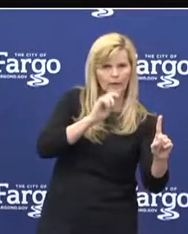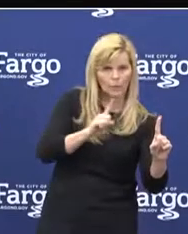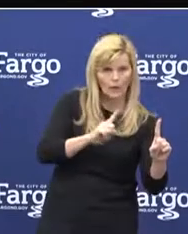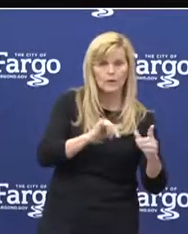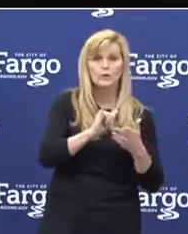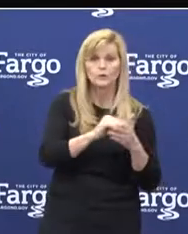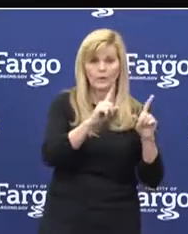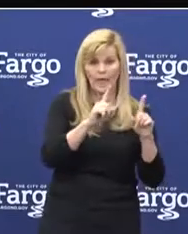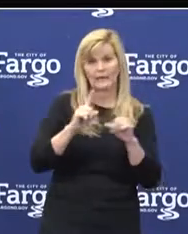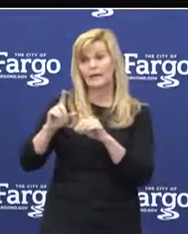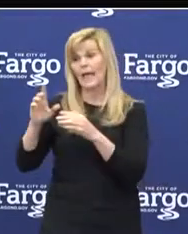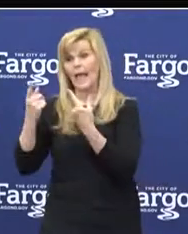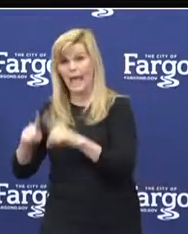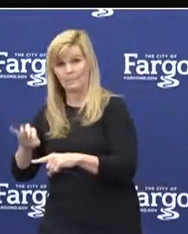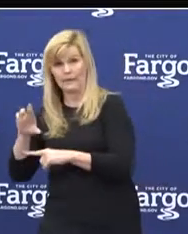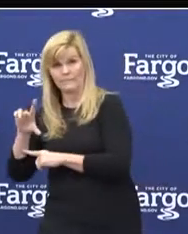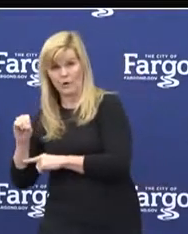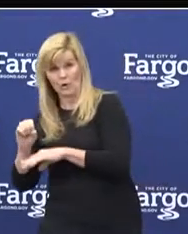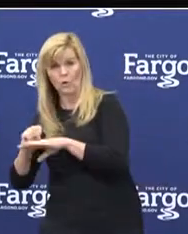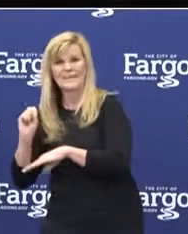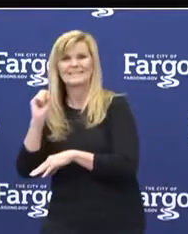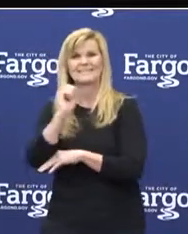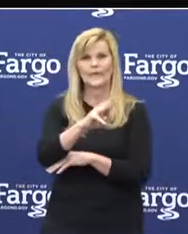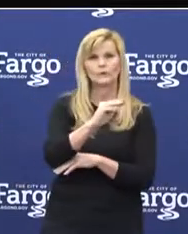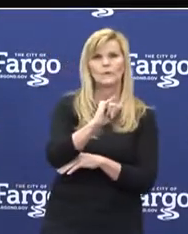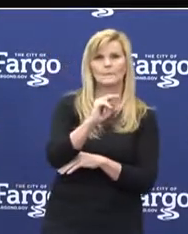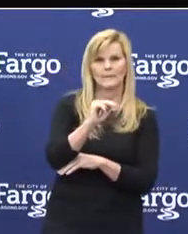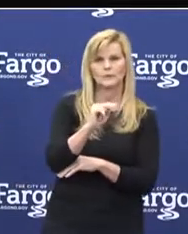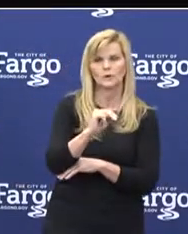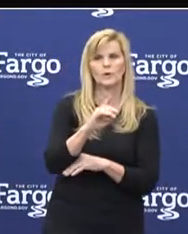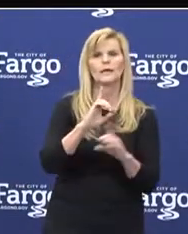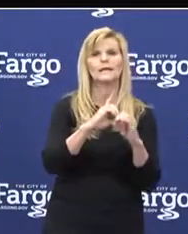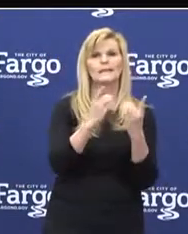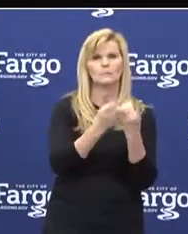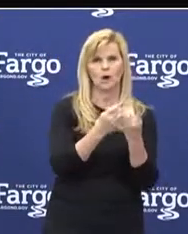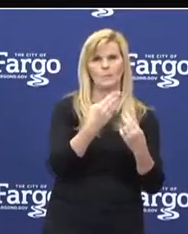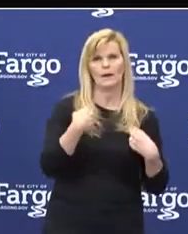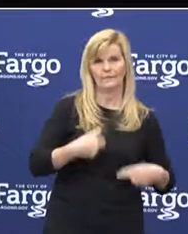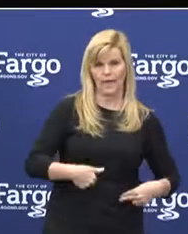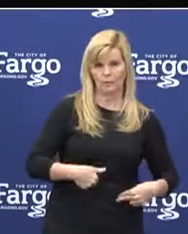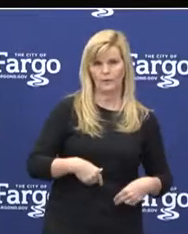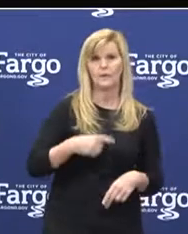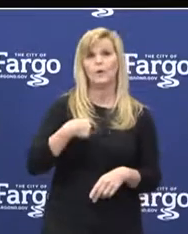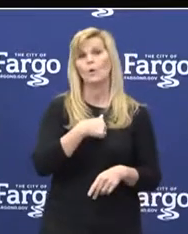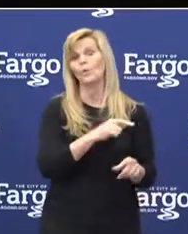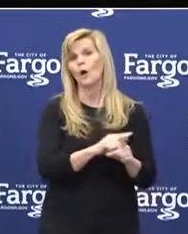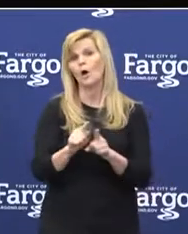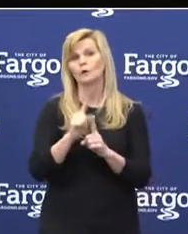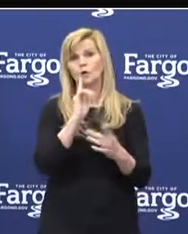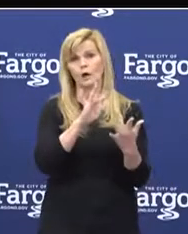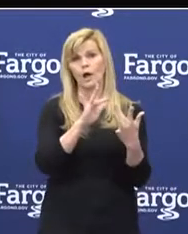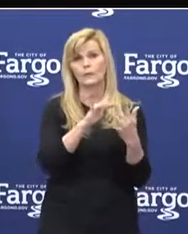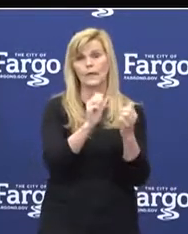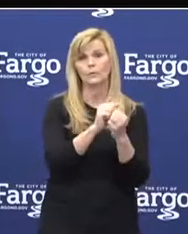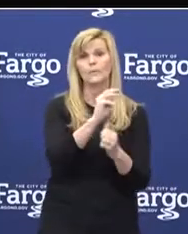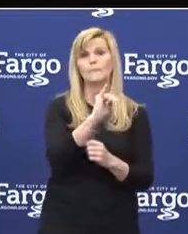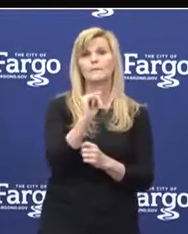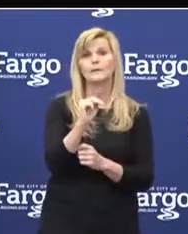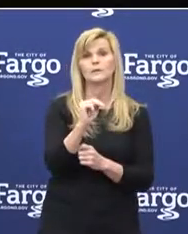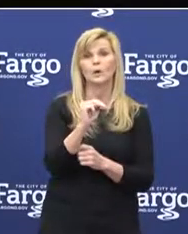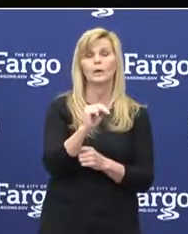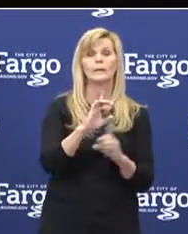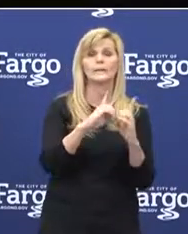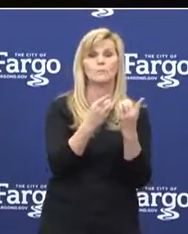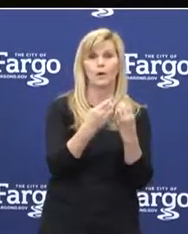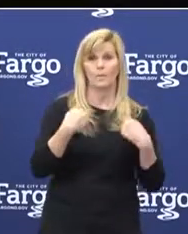Fargo do go to the Minnesota Department of Health, and then there is follow-up. We are also in contact with Minnesota Department of Health